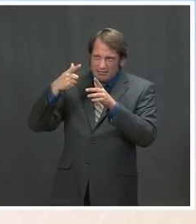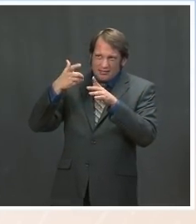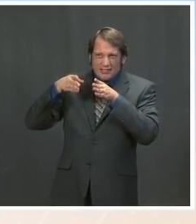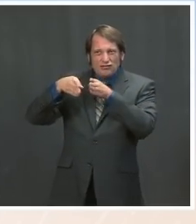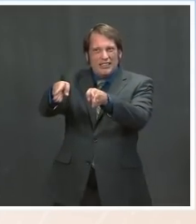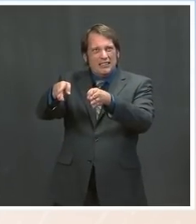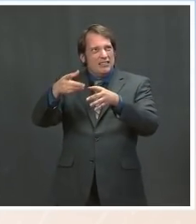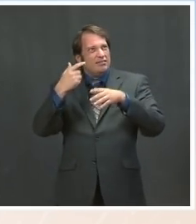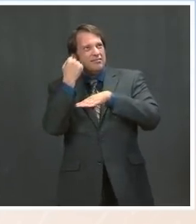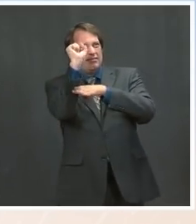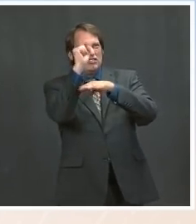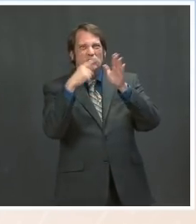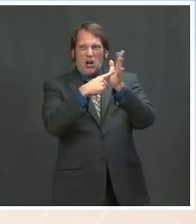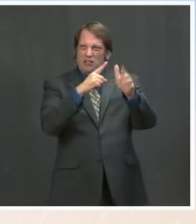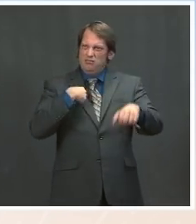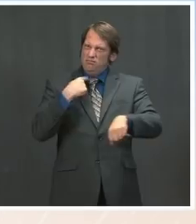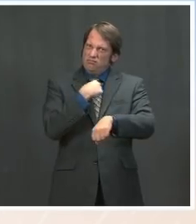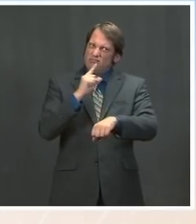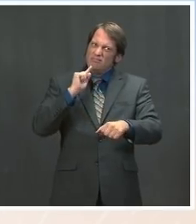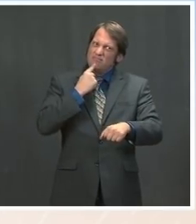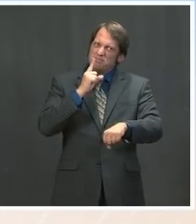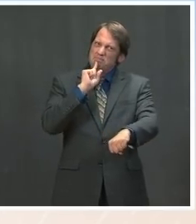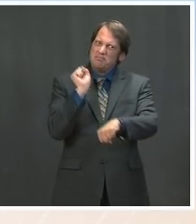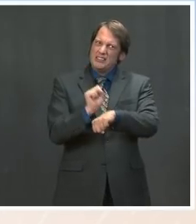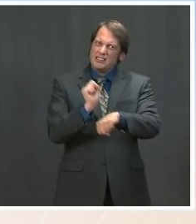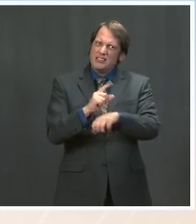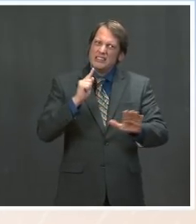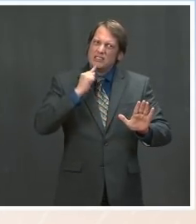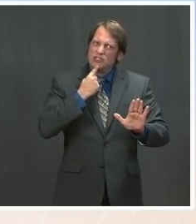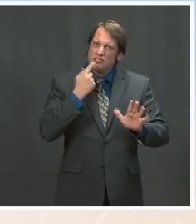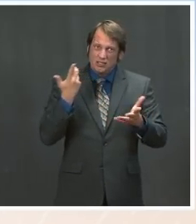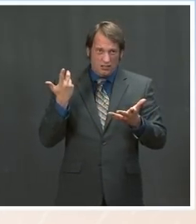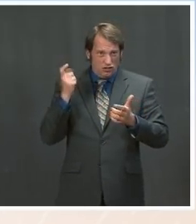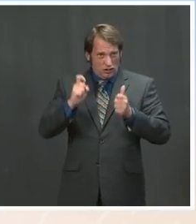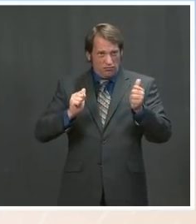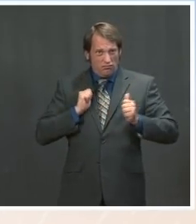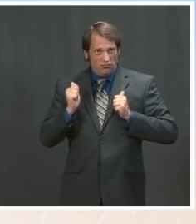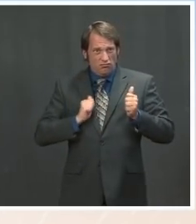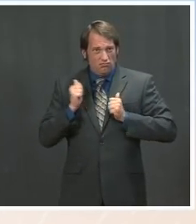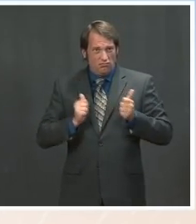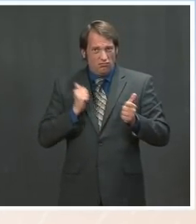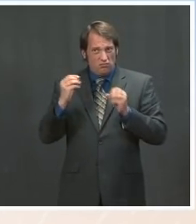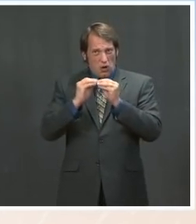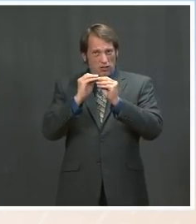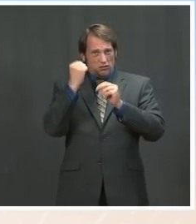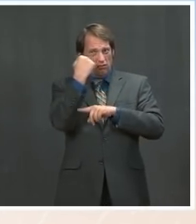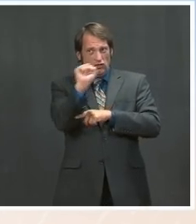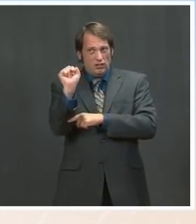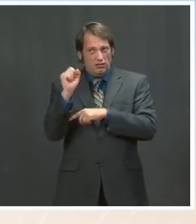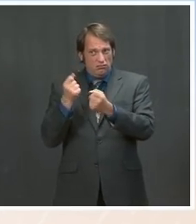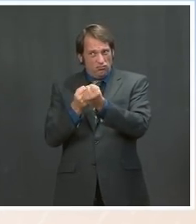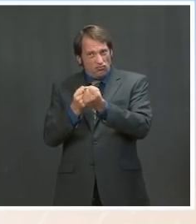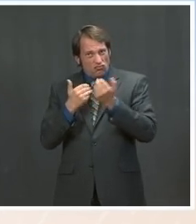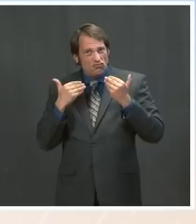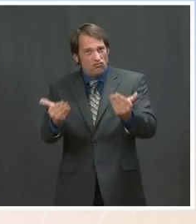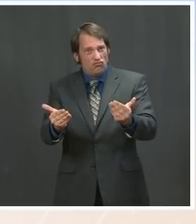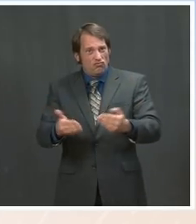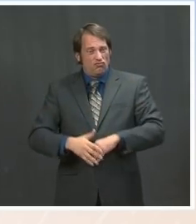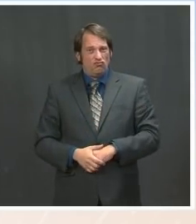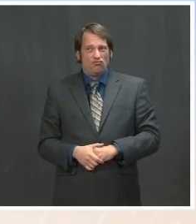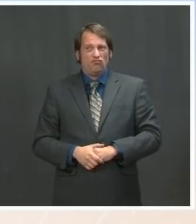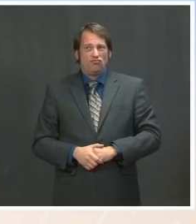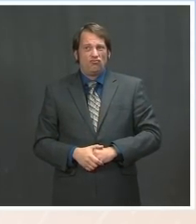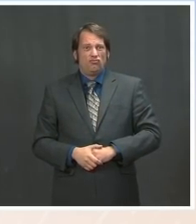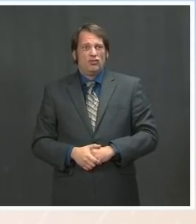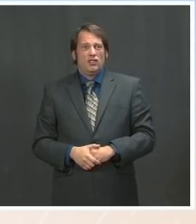getting more confrontational? Well, I can speak to the President's view. He has been very clear that he recognizes the